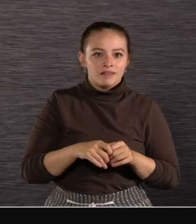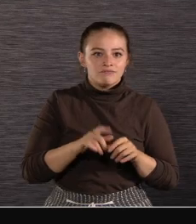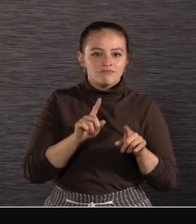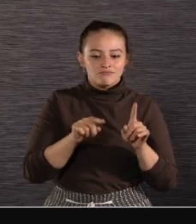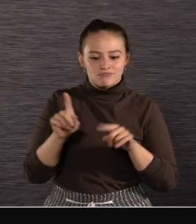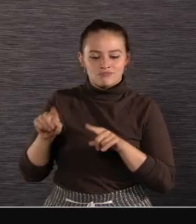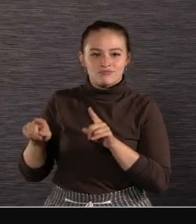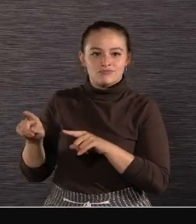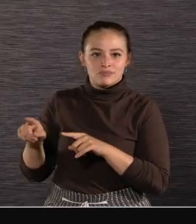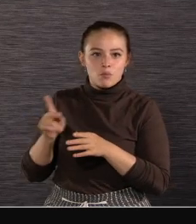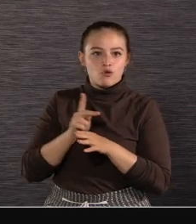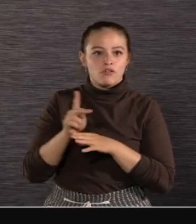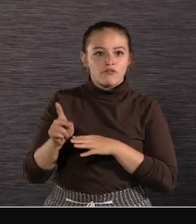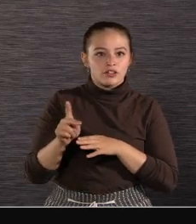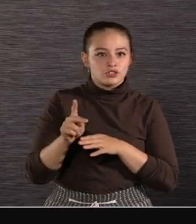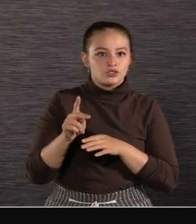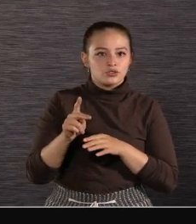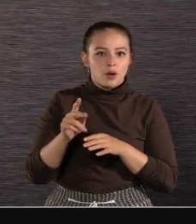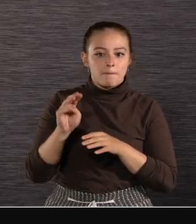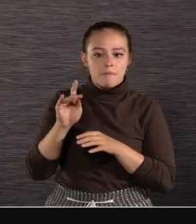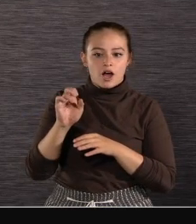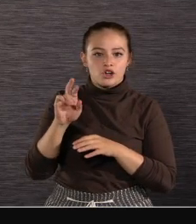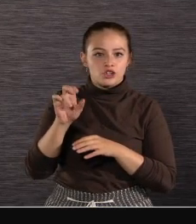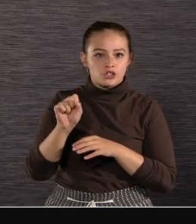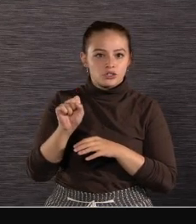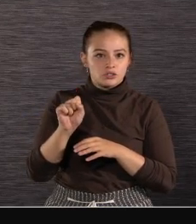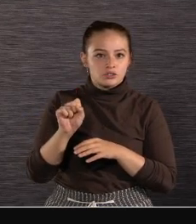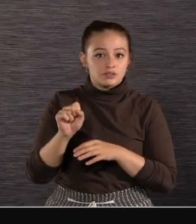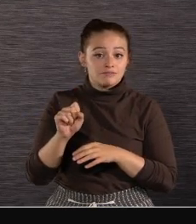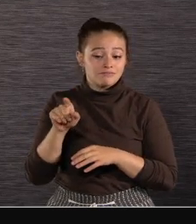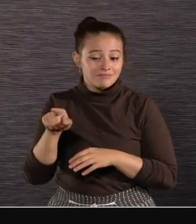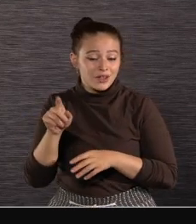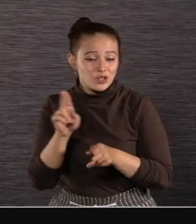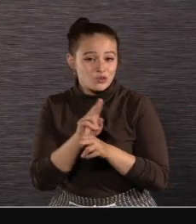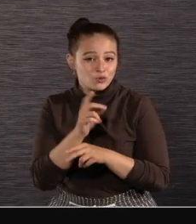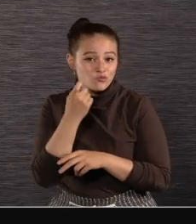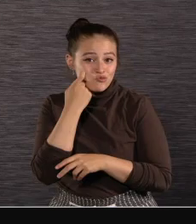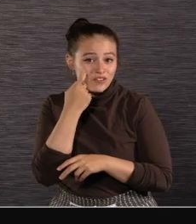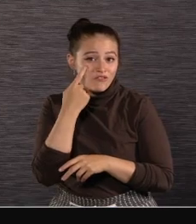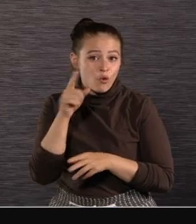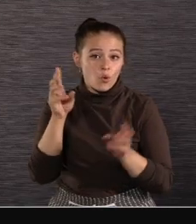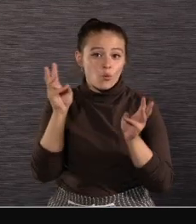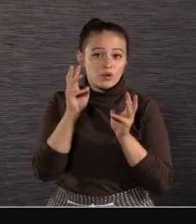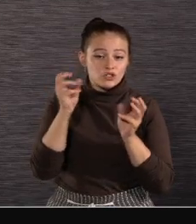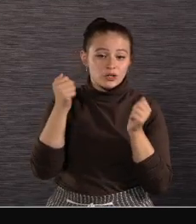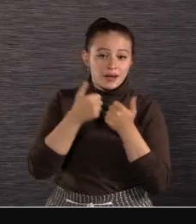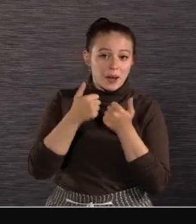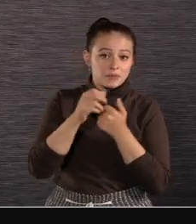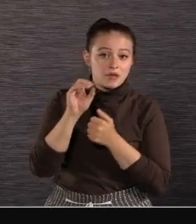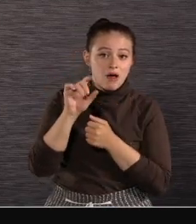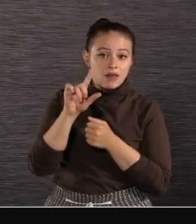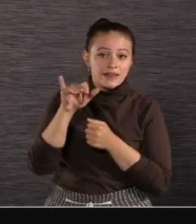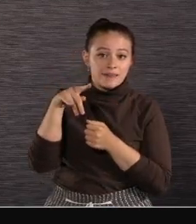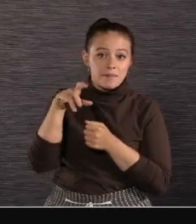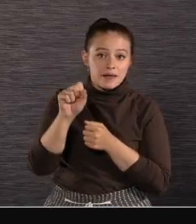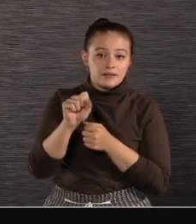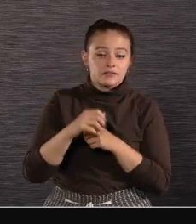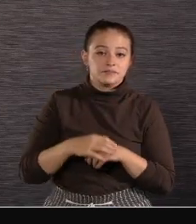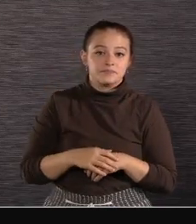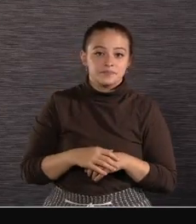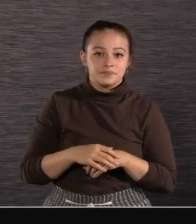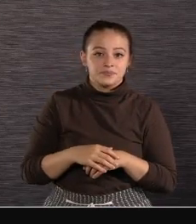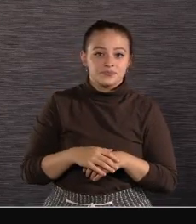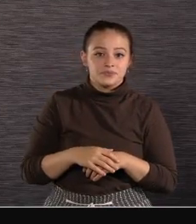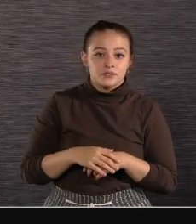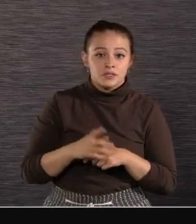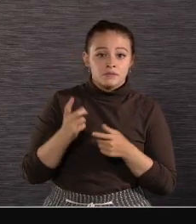professional monitors Were used during the most recent winter games We've built in new capabilities Into our PVM